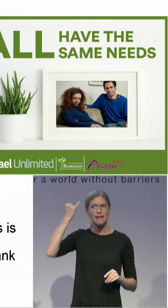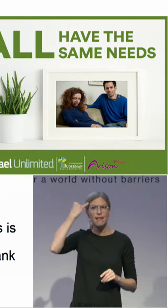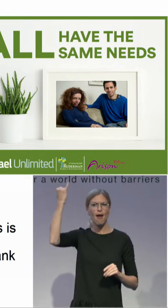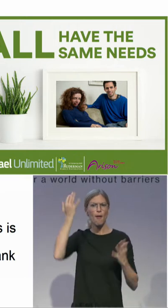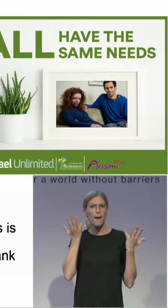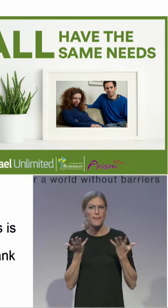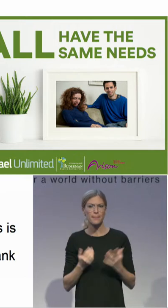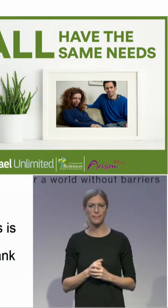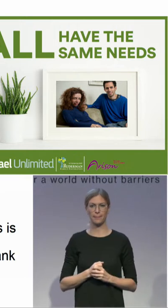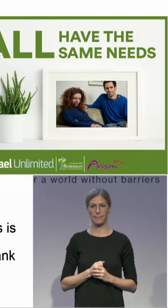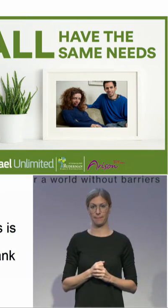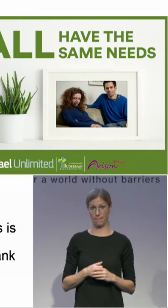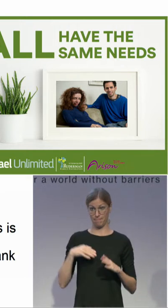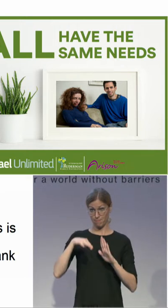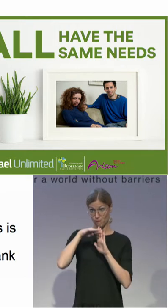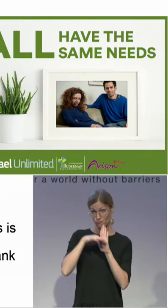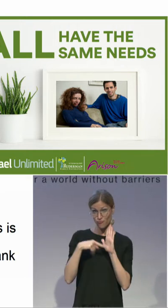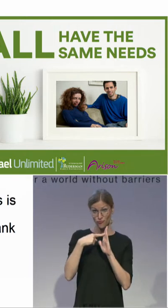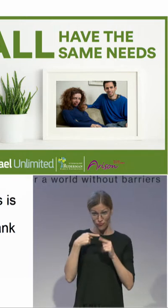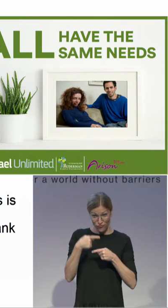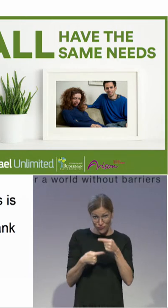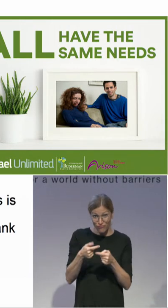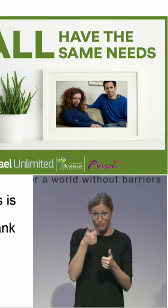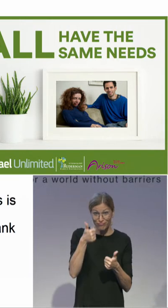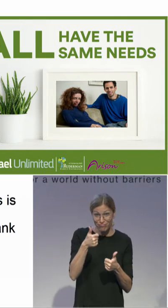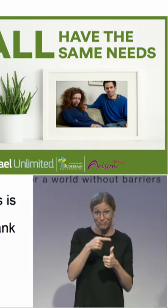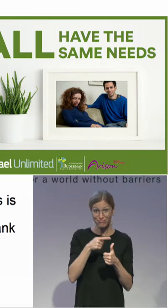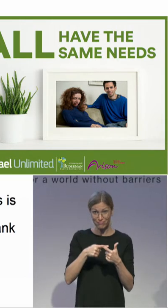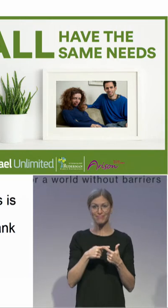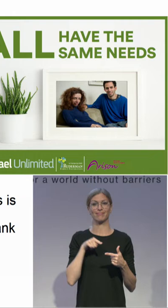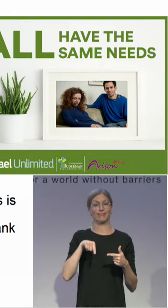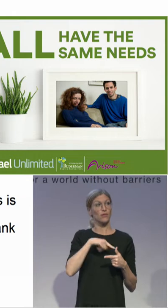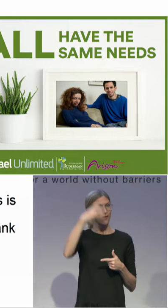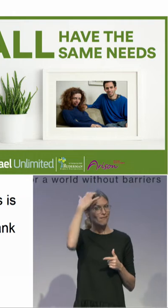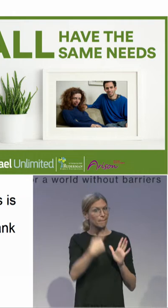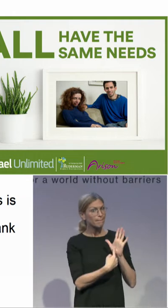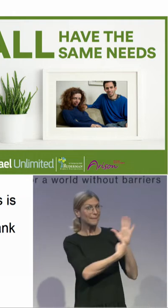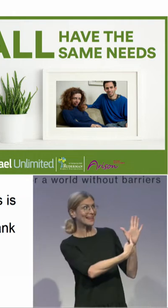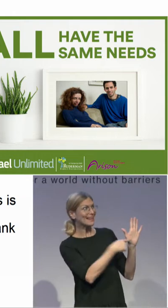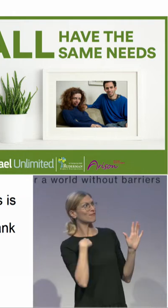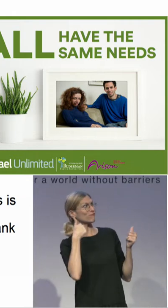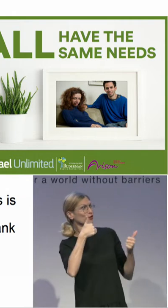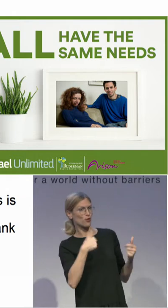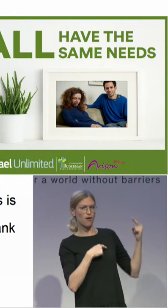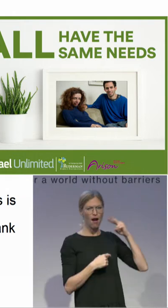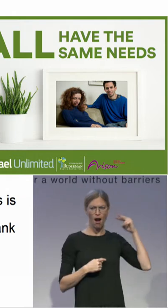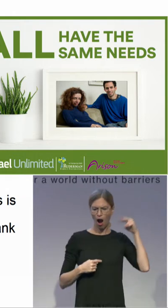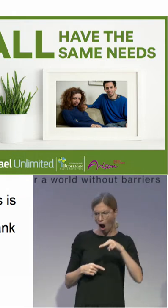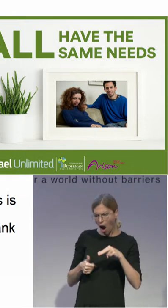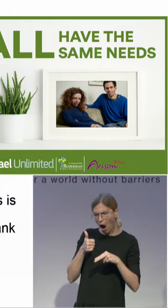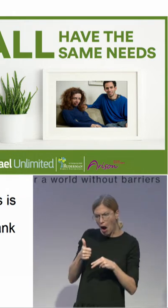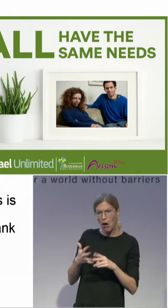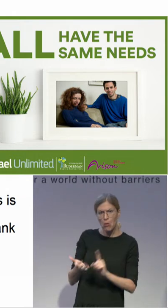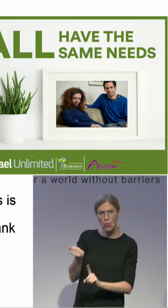is proven successful, the government, who is committed to this pilot, will adopt it and change the way and